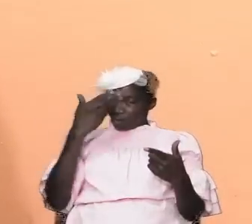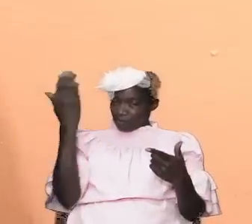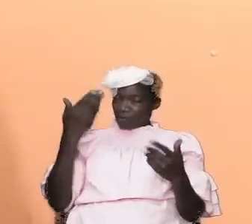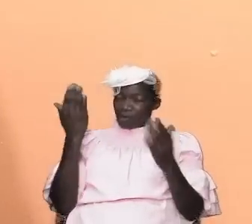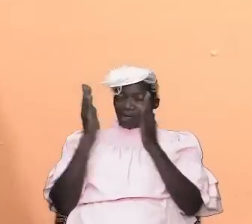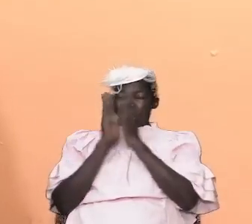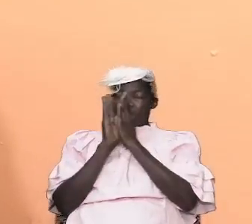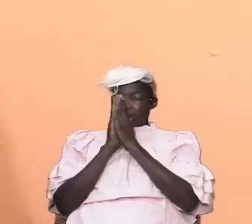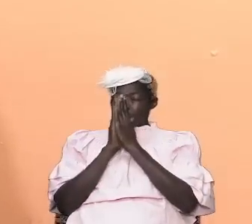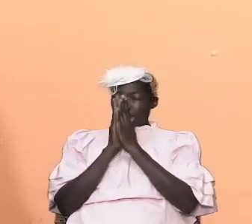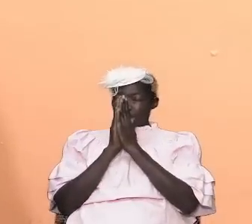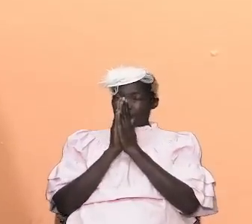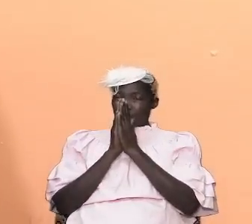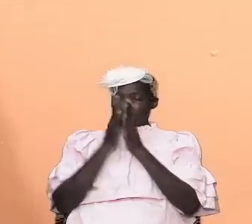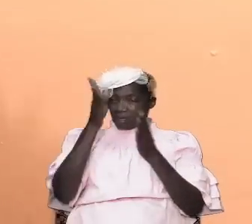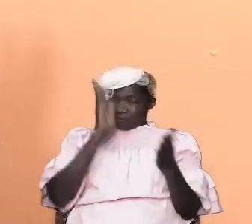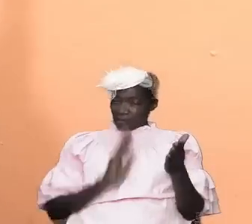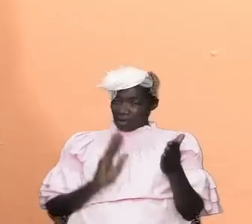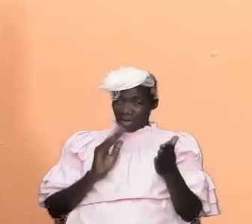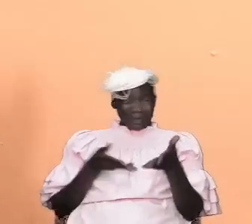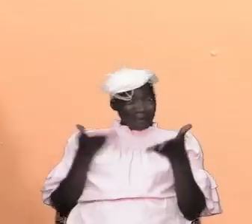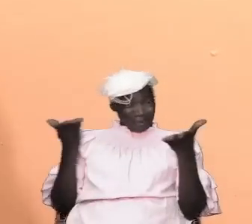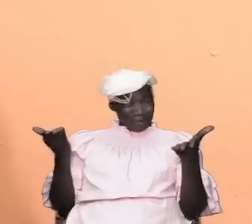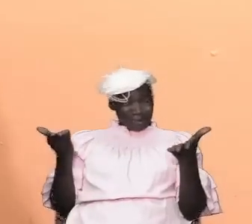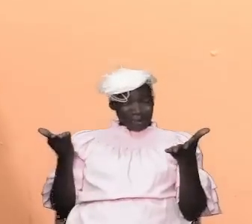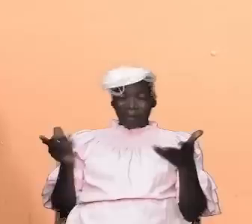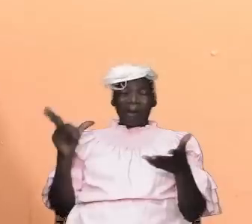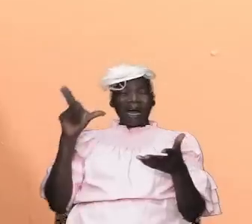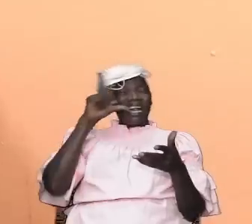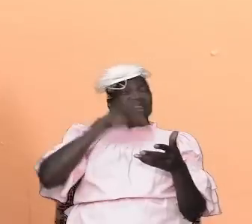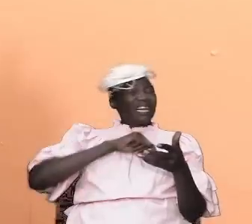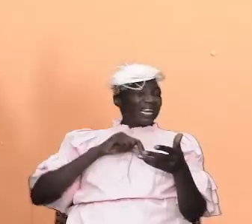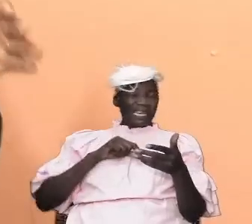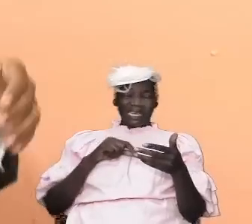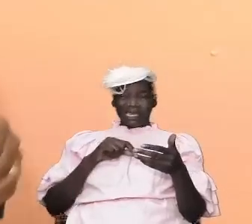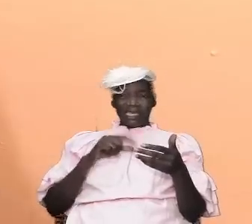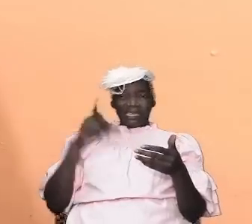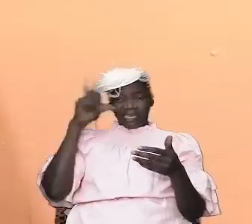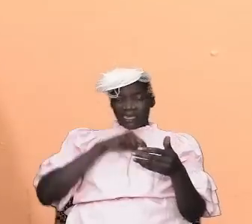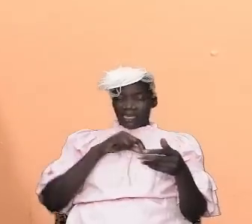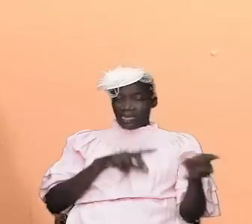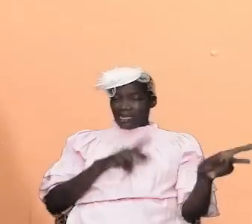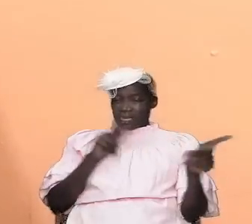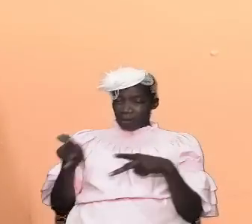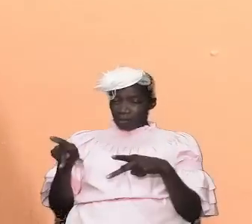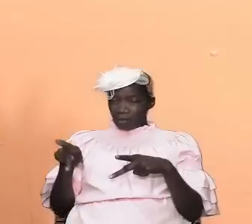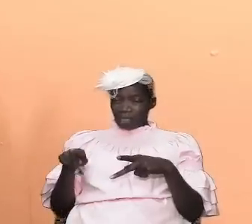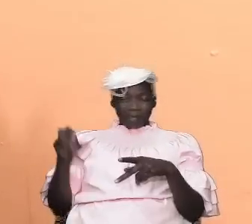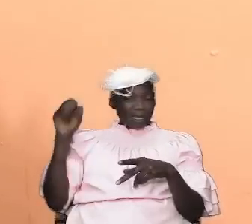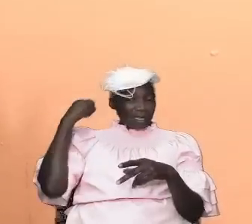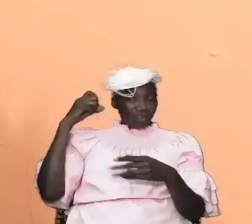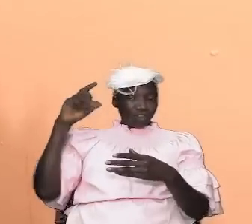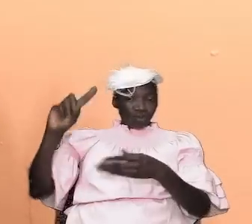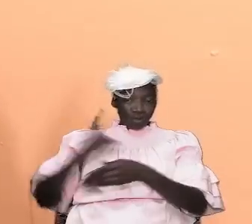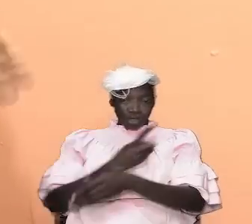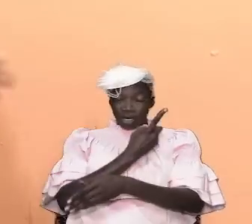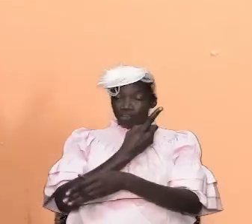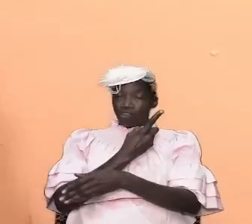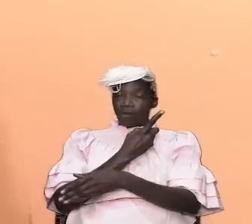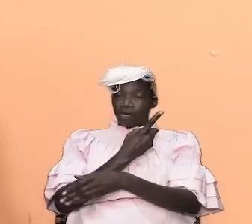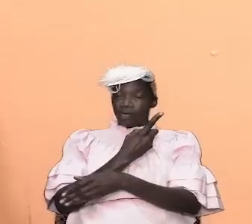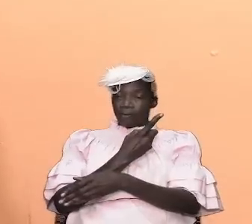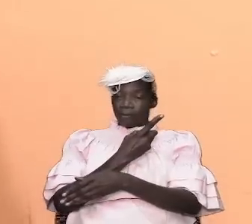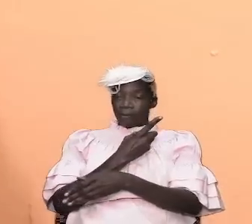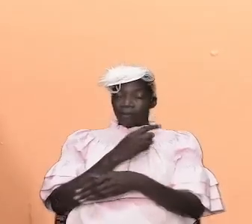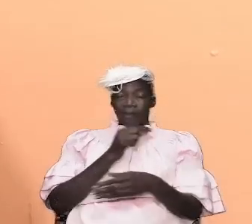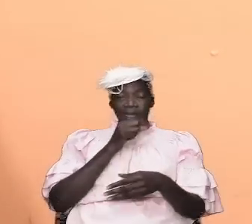that is folks that easily have put aside sound doctrine fasting for them and the doctrine